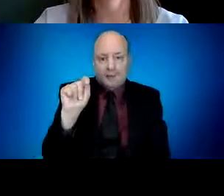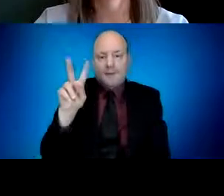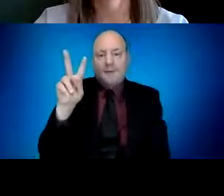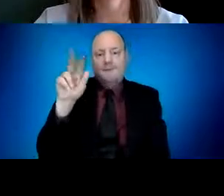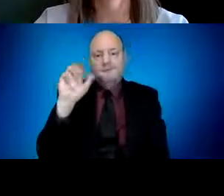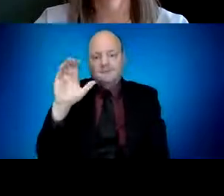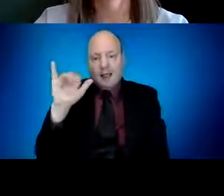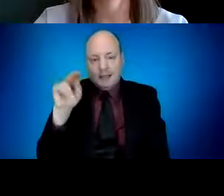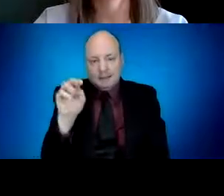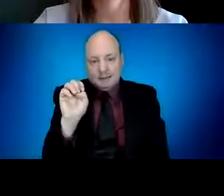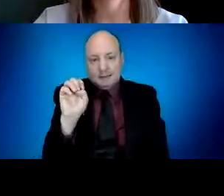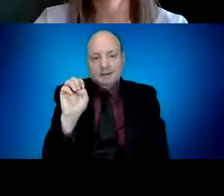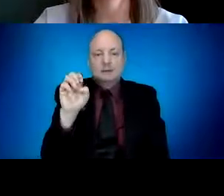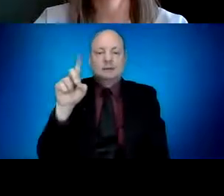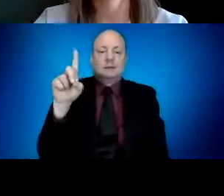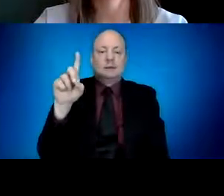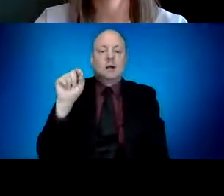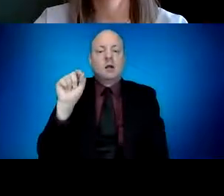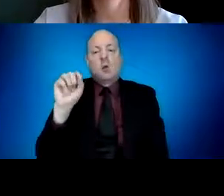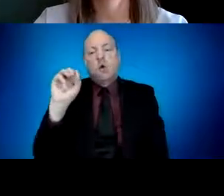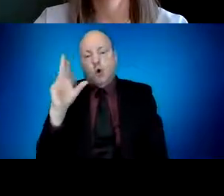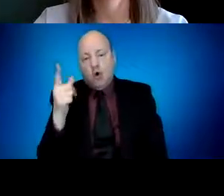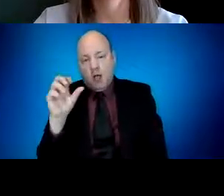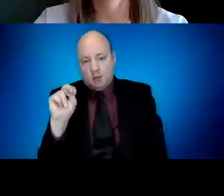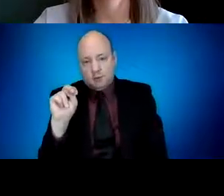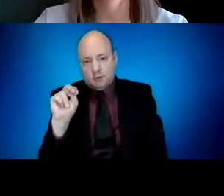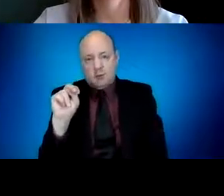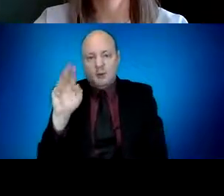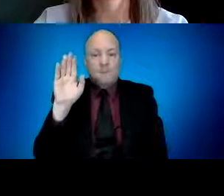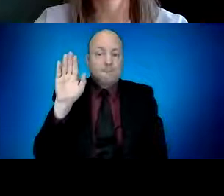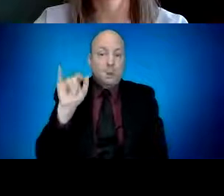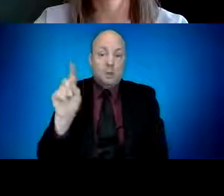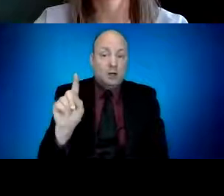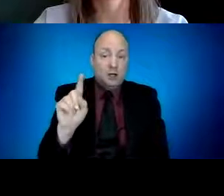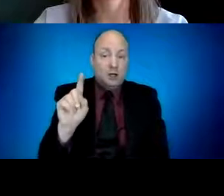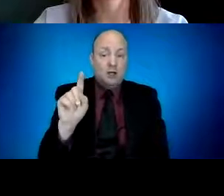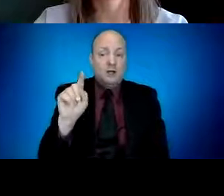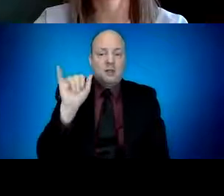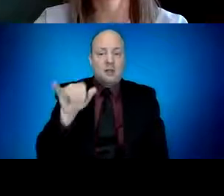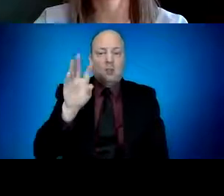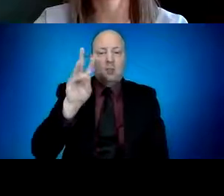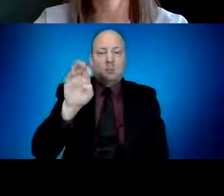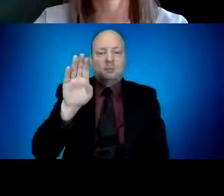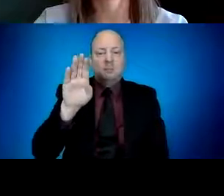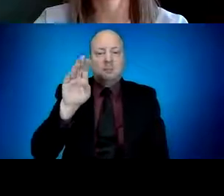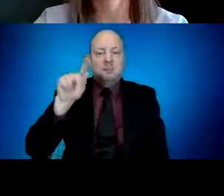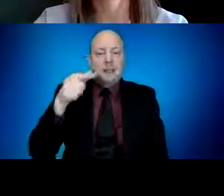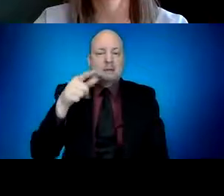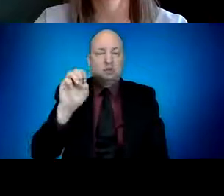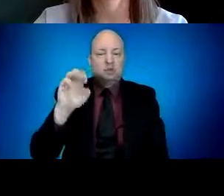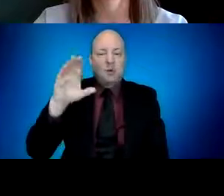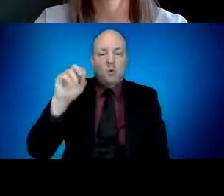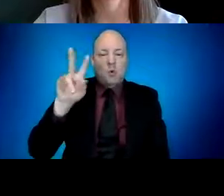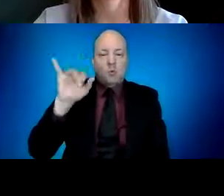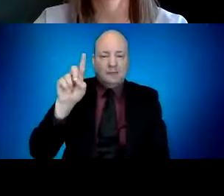March 26th, the get vaccinated Oregon tool will no longer accept landline phone numbers as a method of contact. This change is